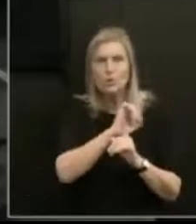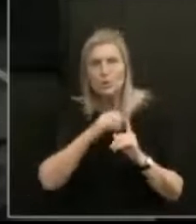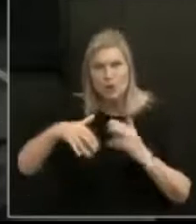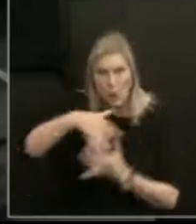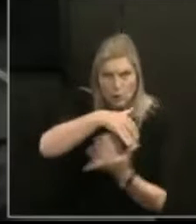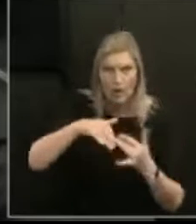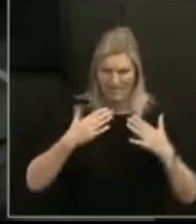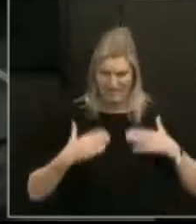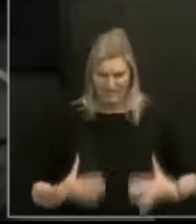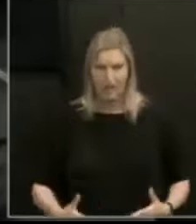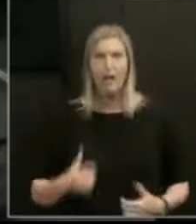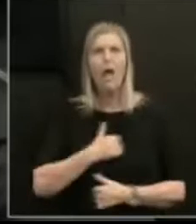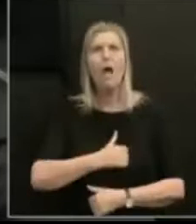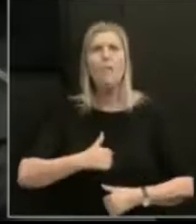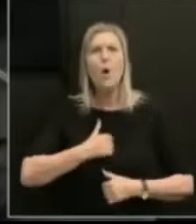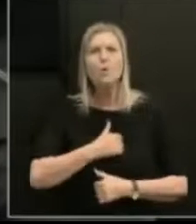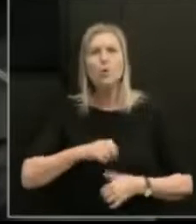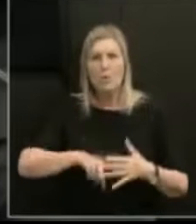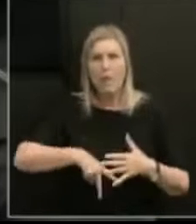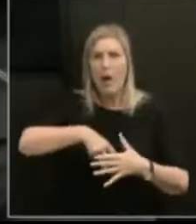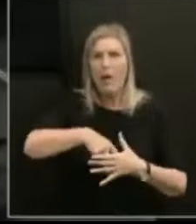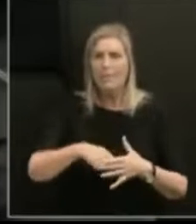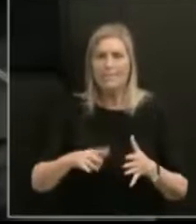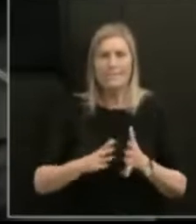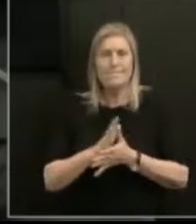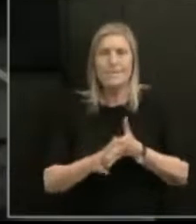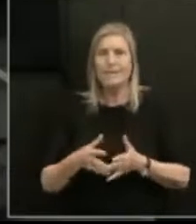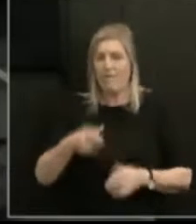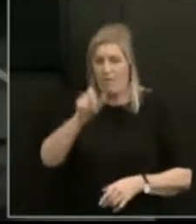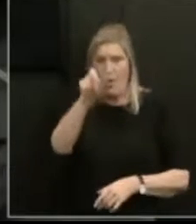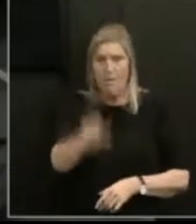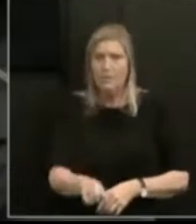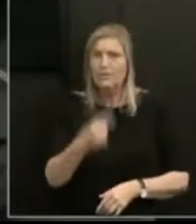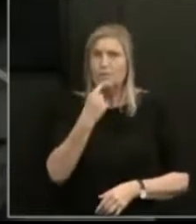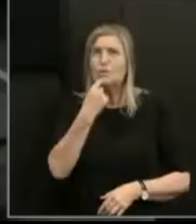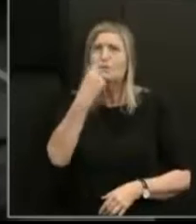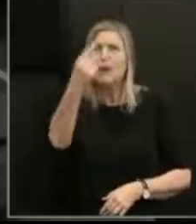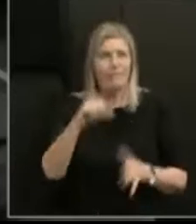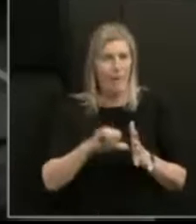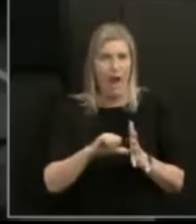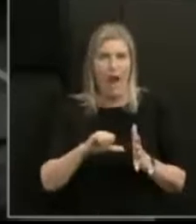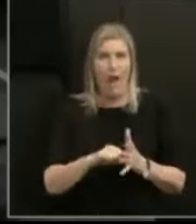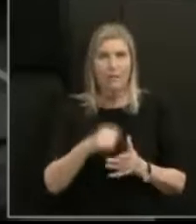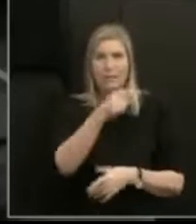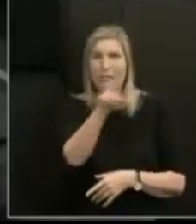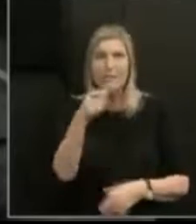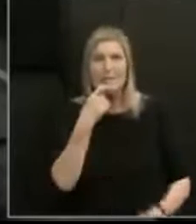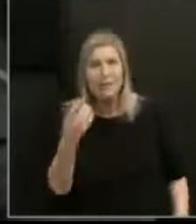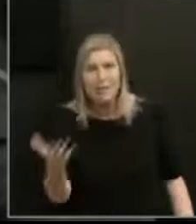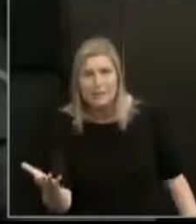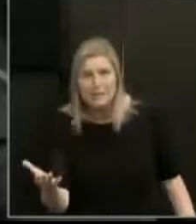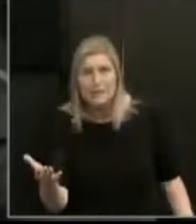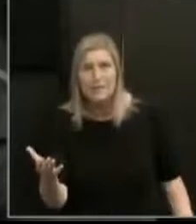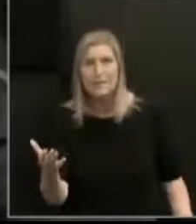These make it even harder for them to tell their stories, to be taken seriously and to access and participate in